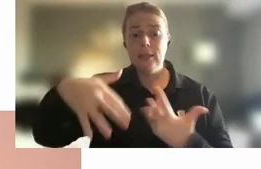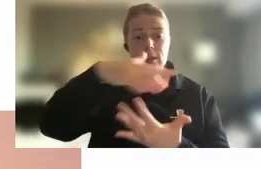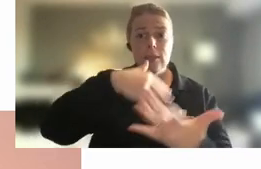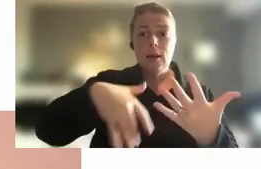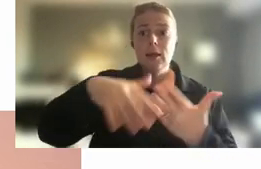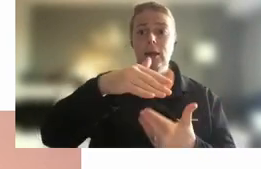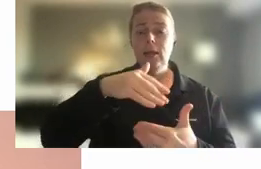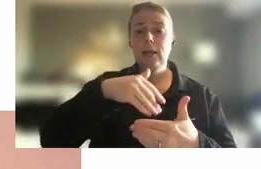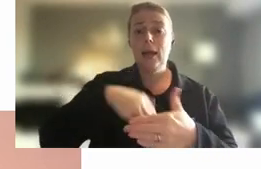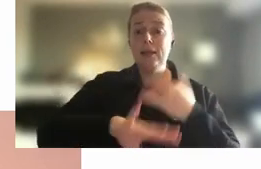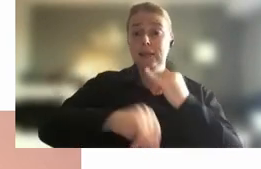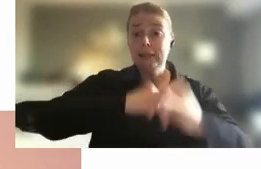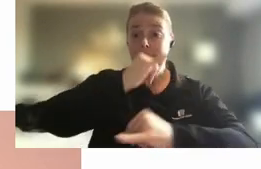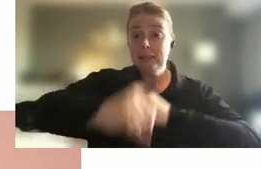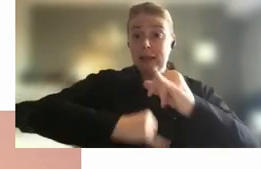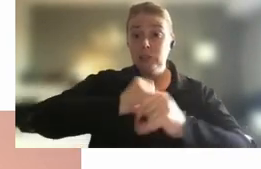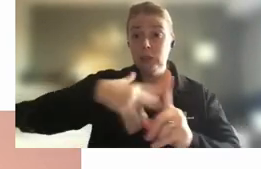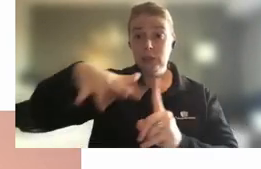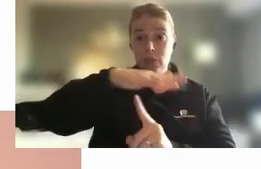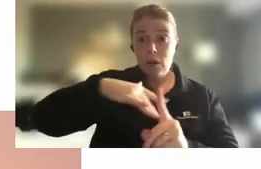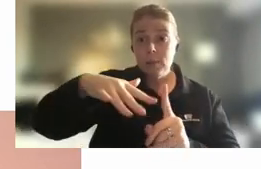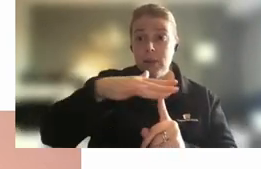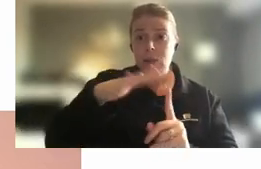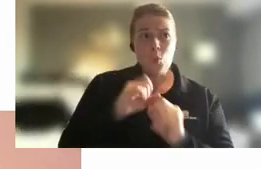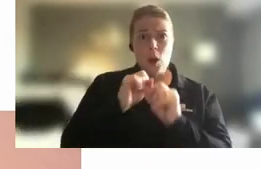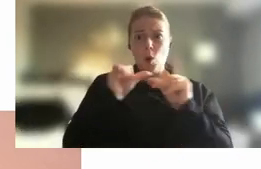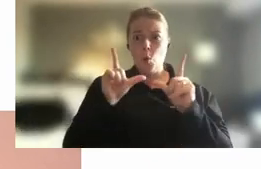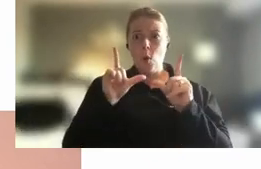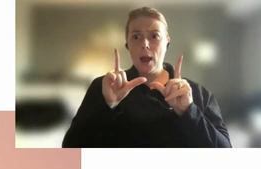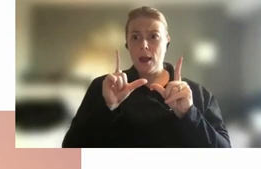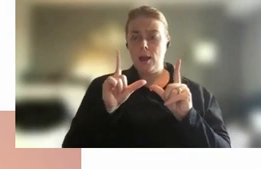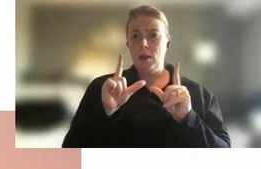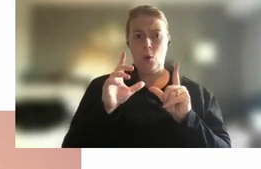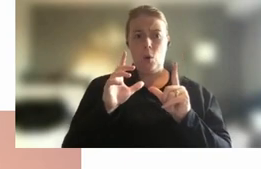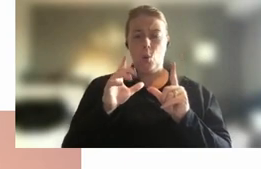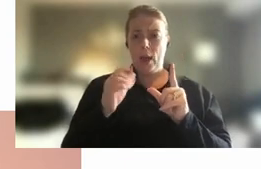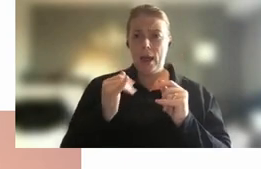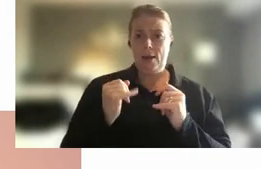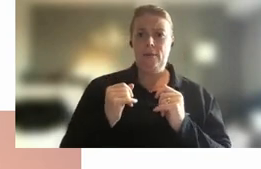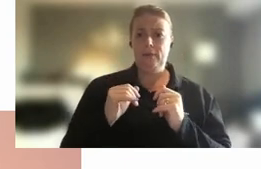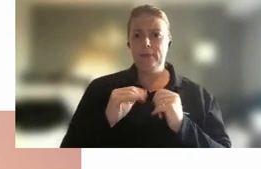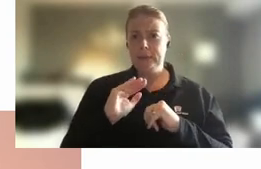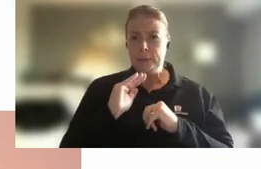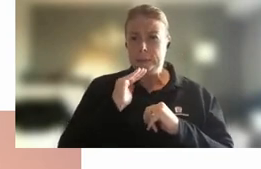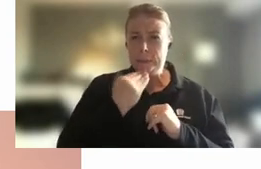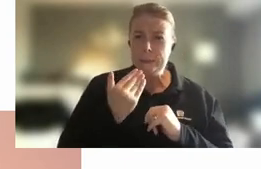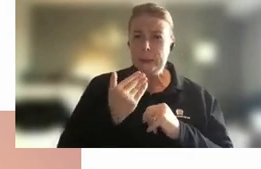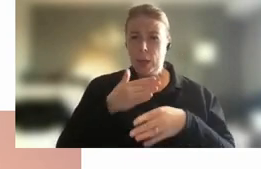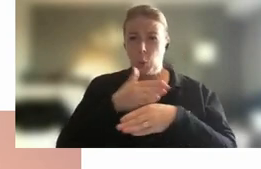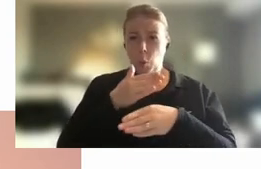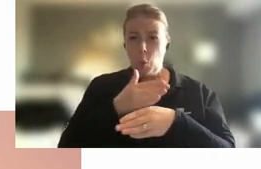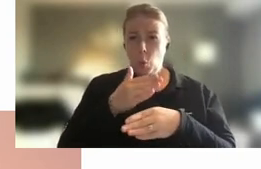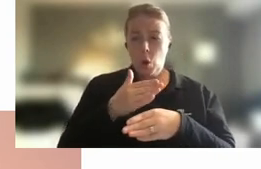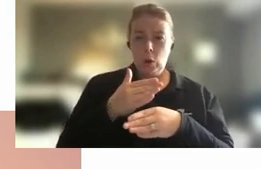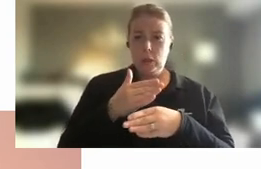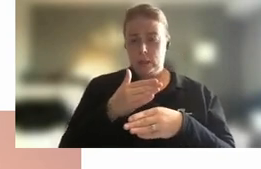international environment and we're also very conscious of competing in a tight labour market with national skill shortages and all the implications that come from that